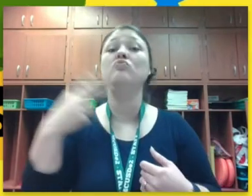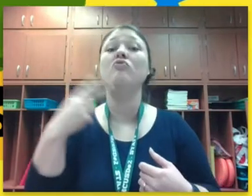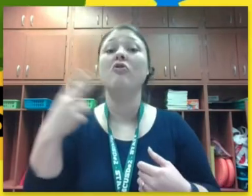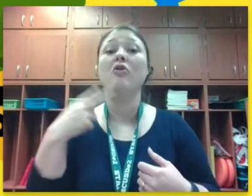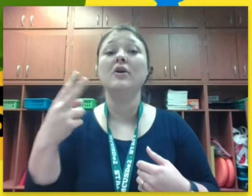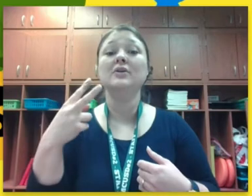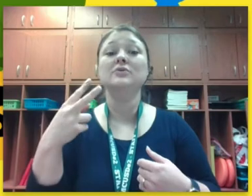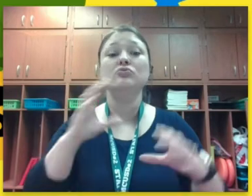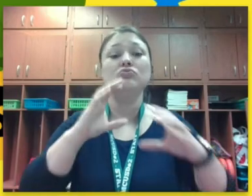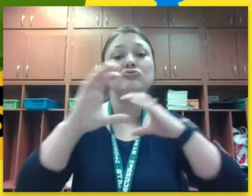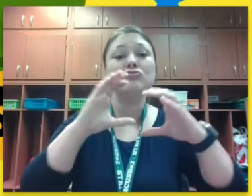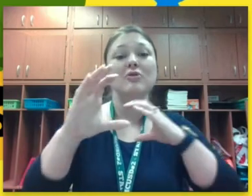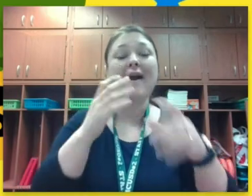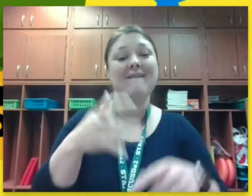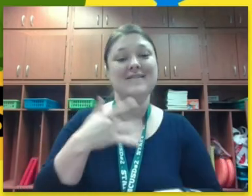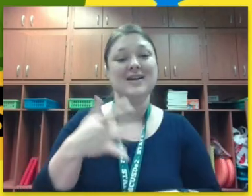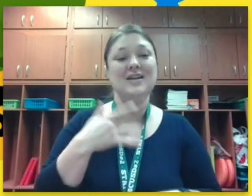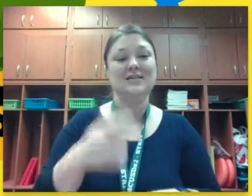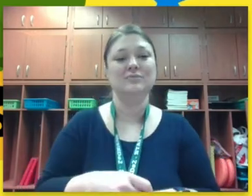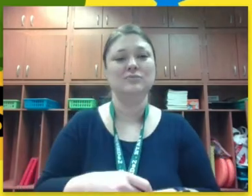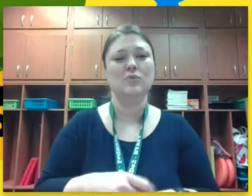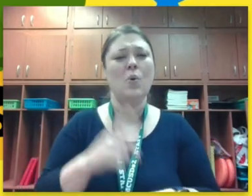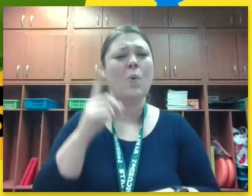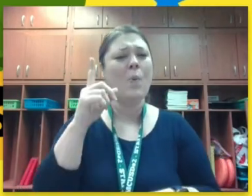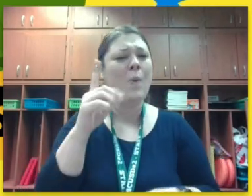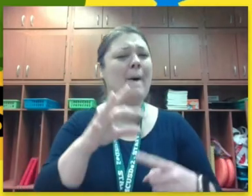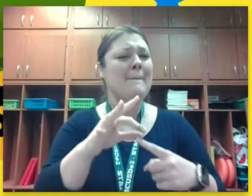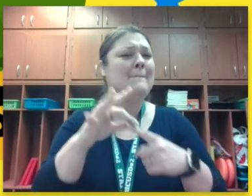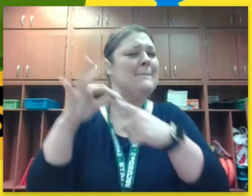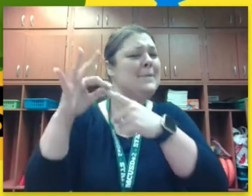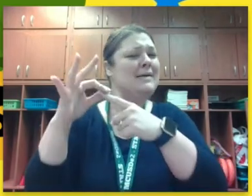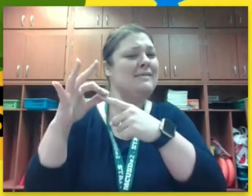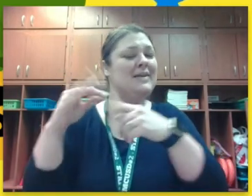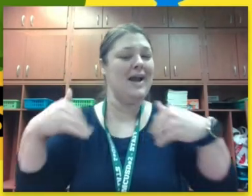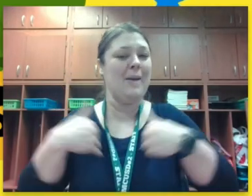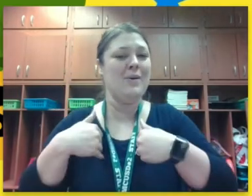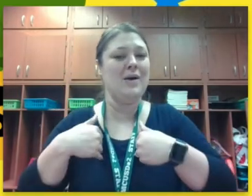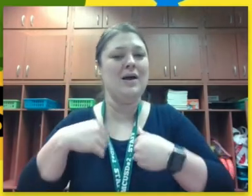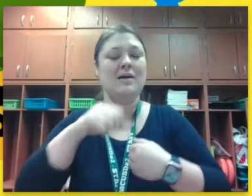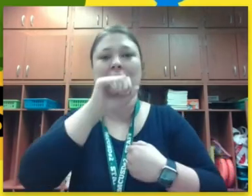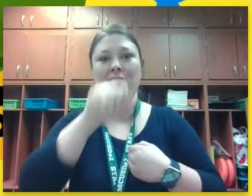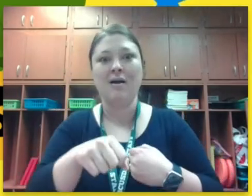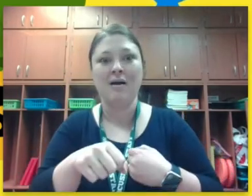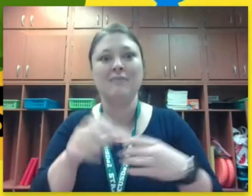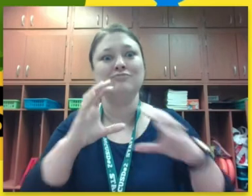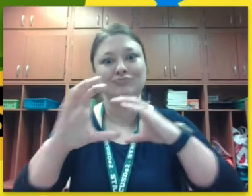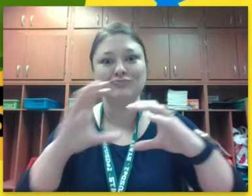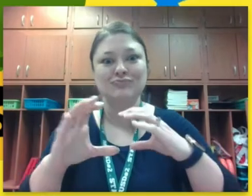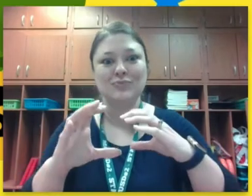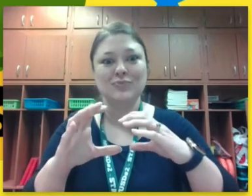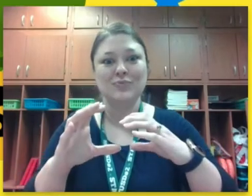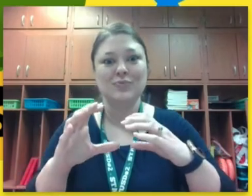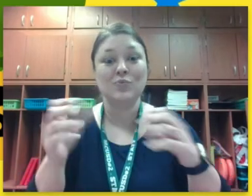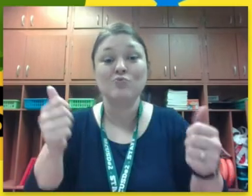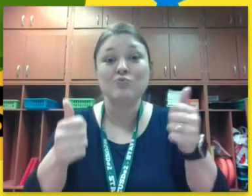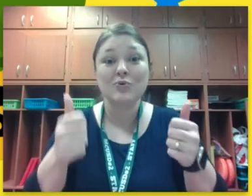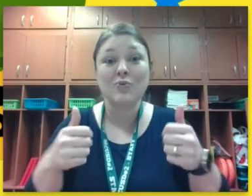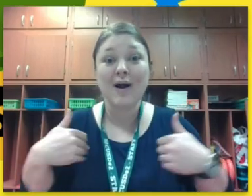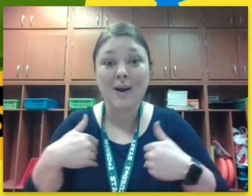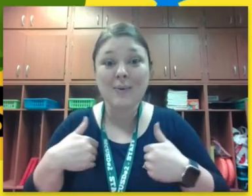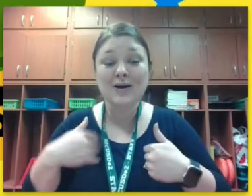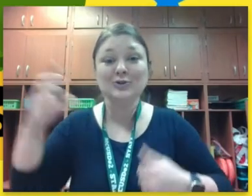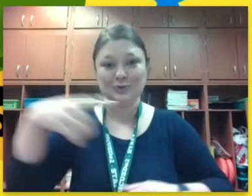one in particular loves to communicate dolphins let's learn how they